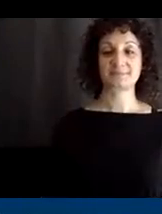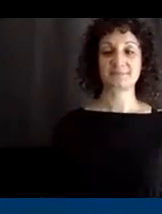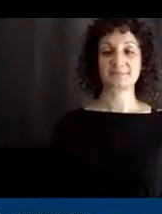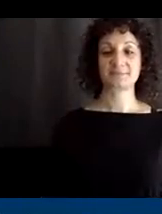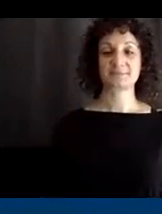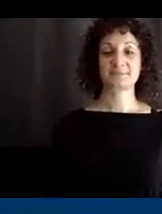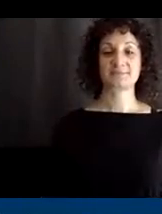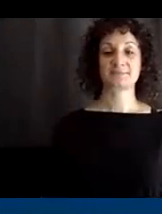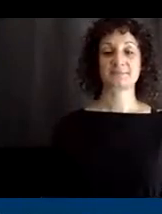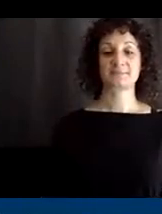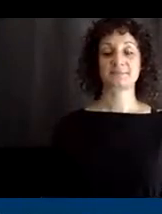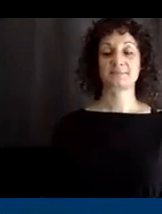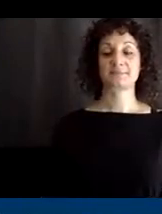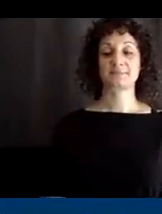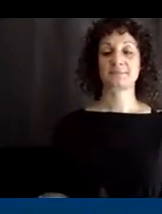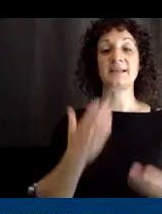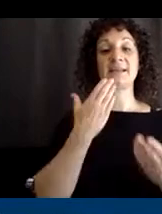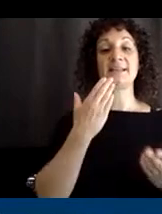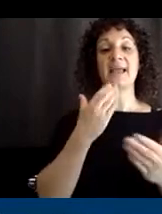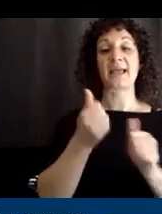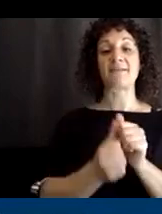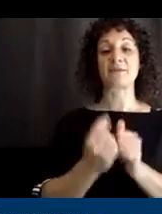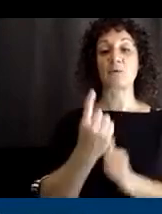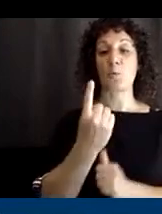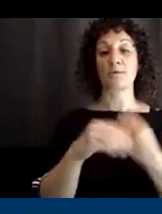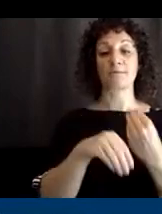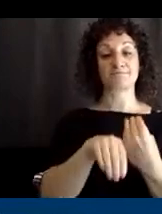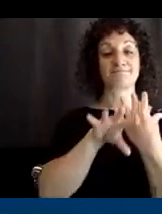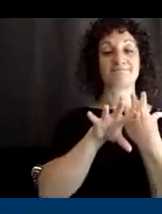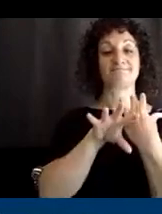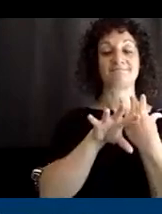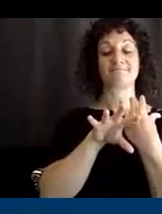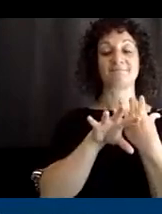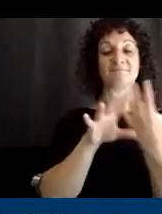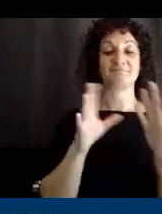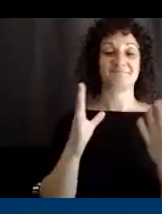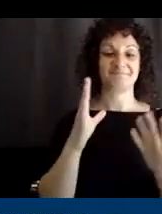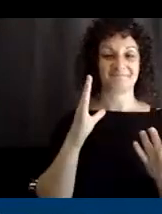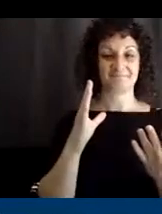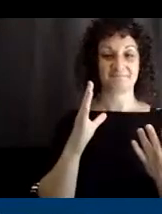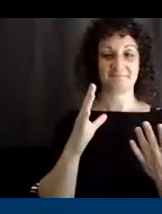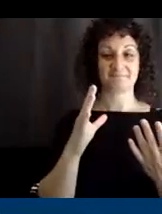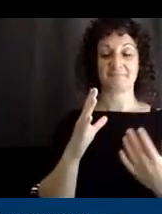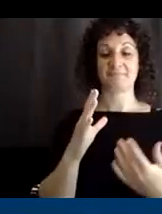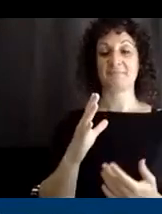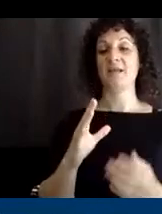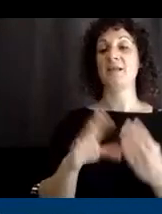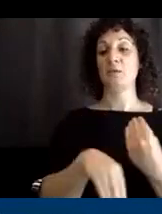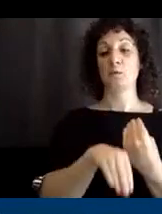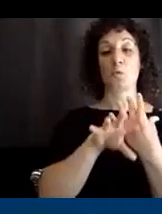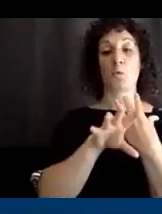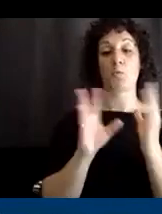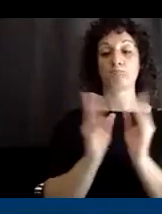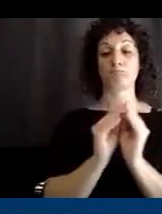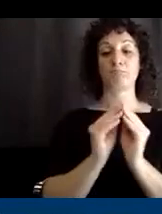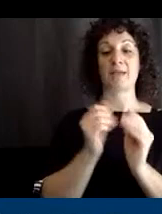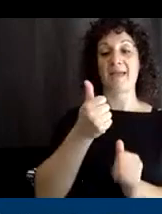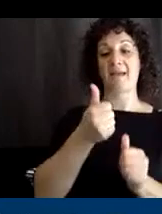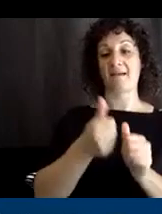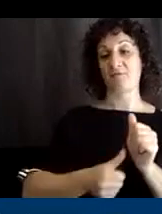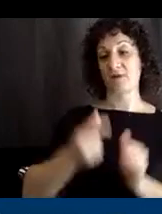Um, I want to thank everybody for being on this call. This, you know, these calls are every Thursday from 1130 to 12.